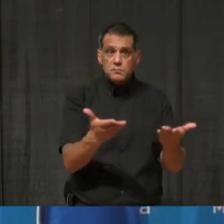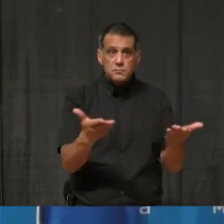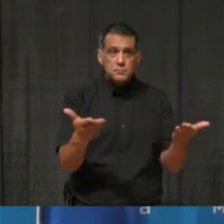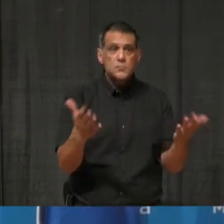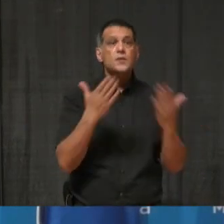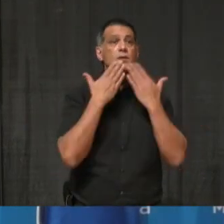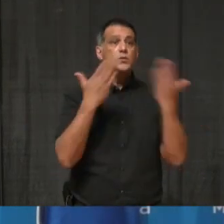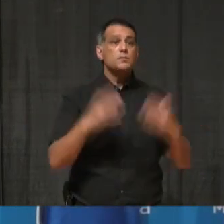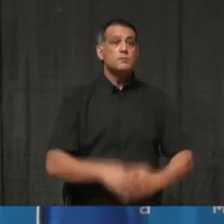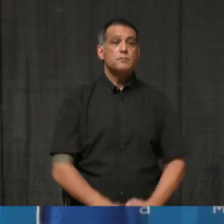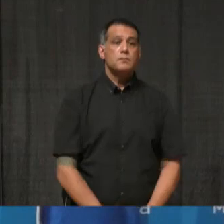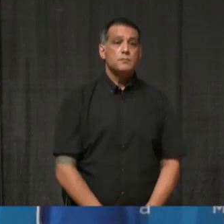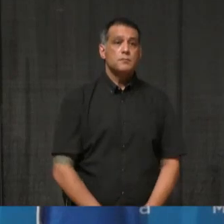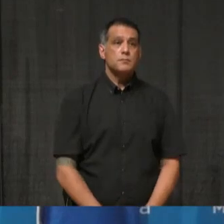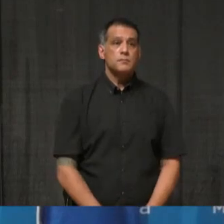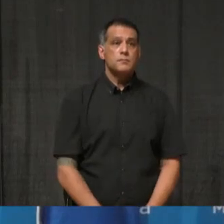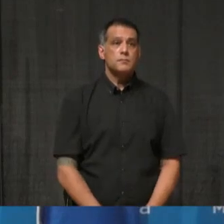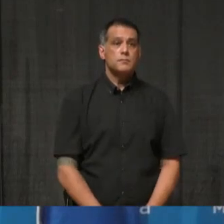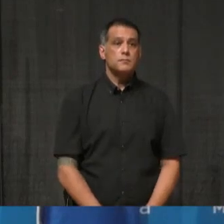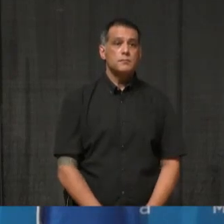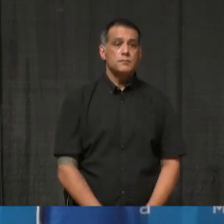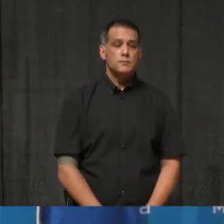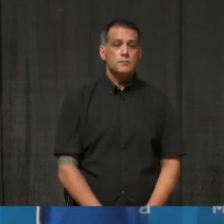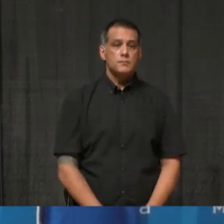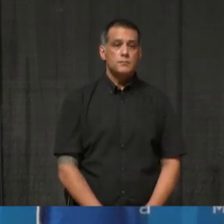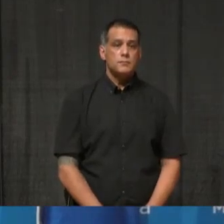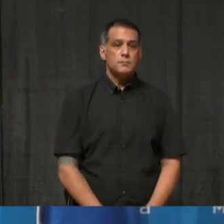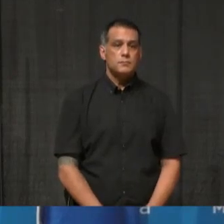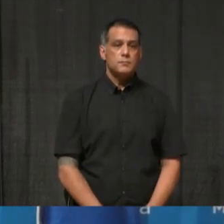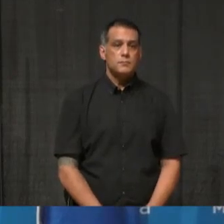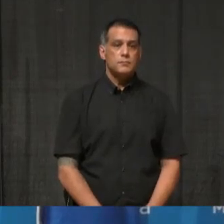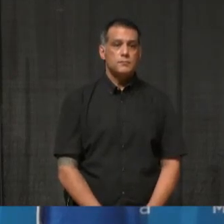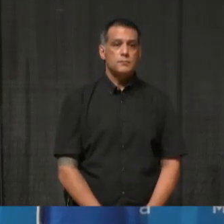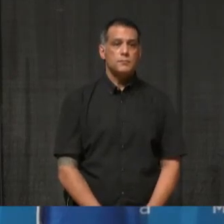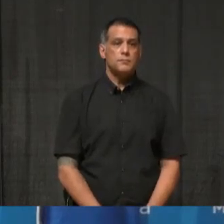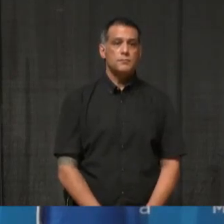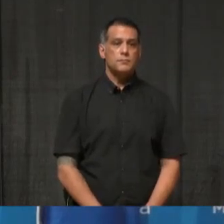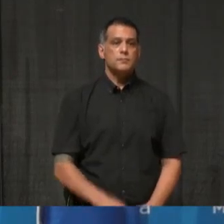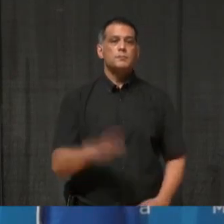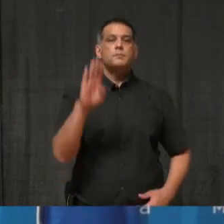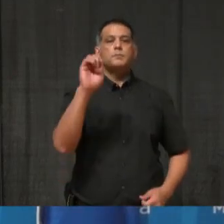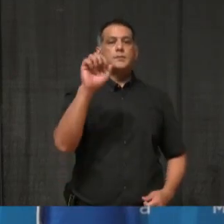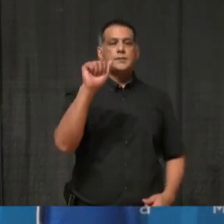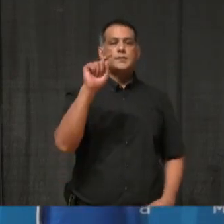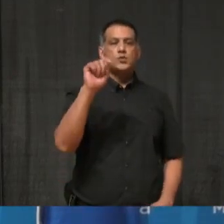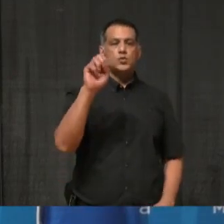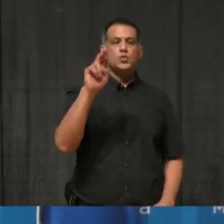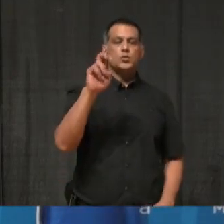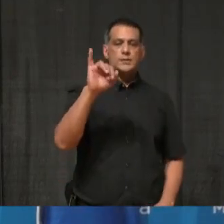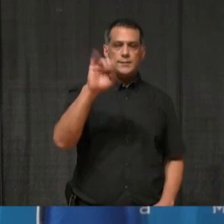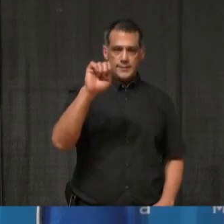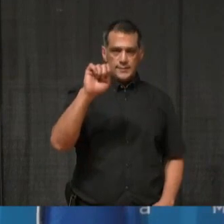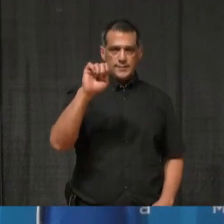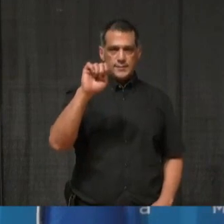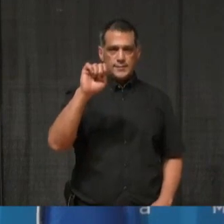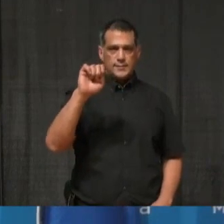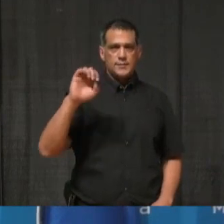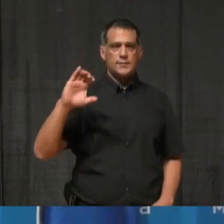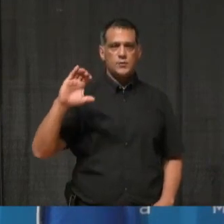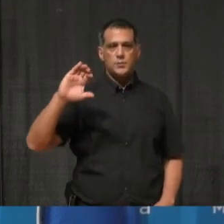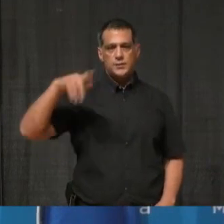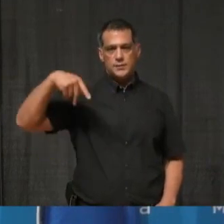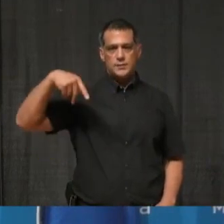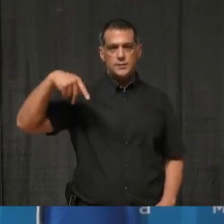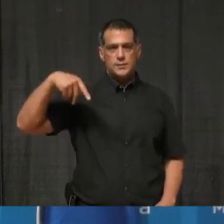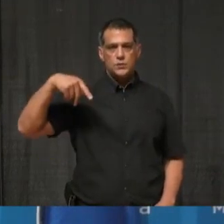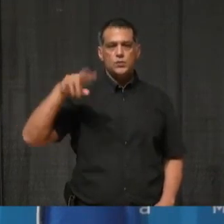today. Your next question comes from Beatrice Fazeman at CP24. Go ahead, Beatrice. Good